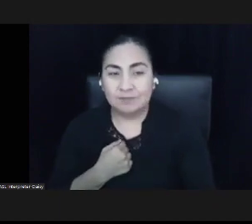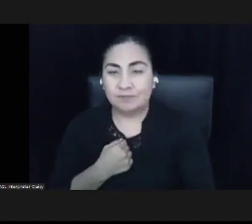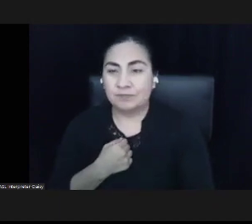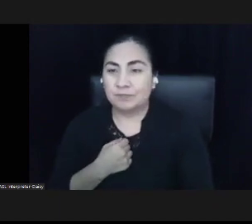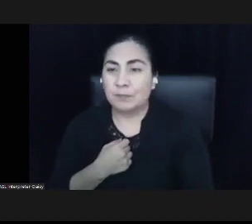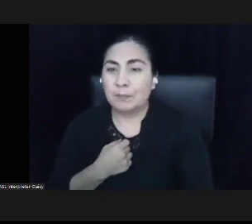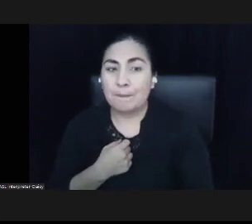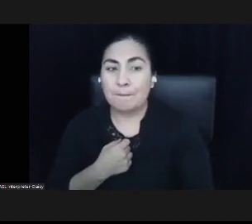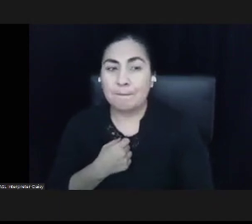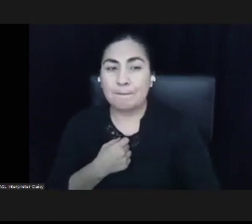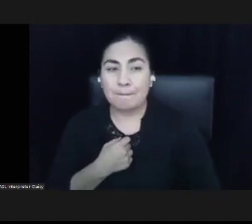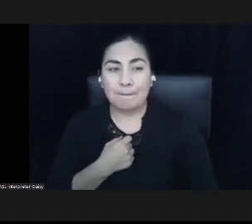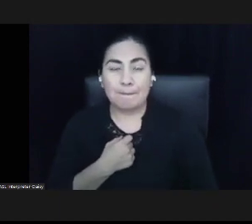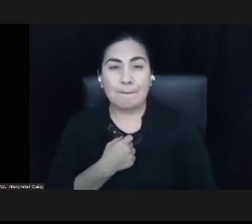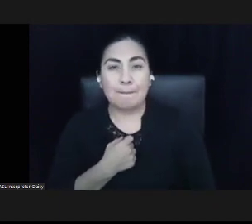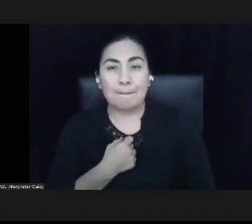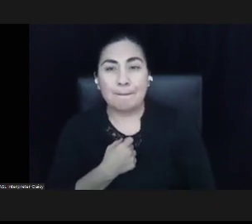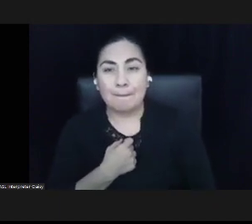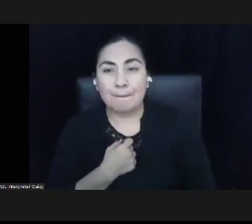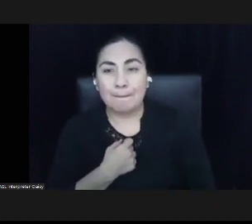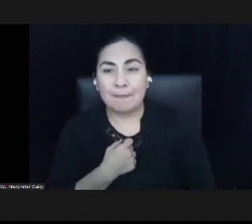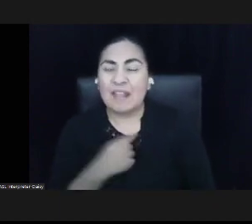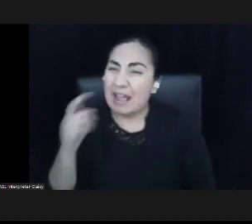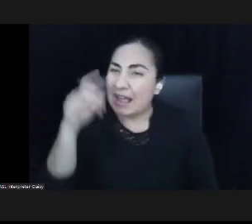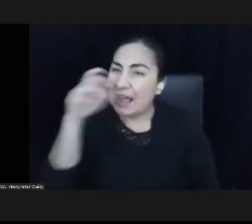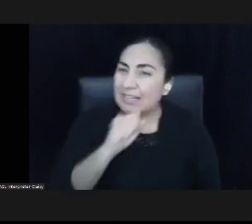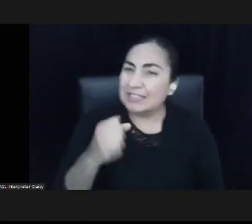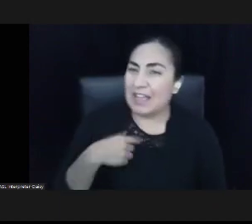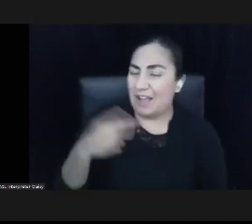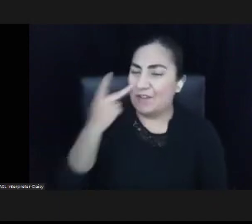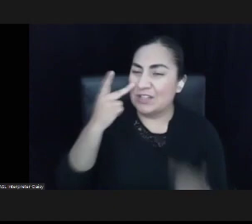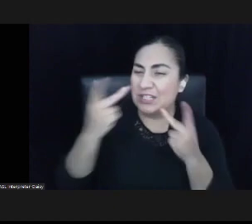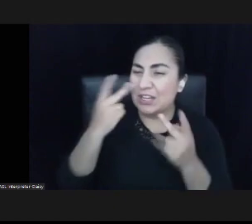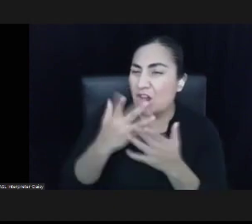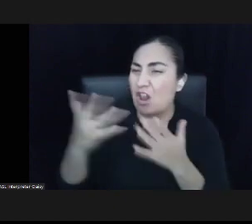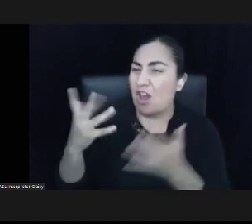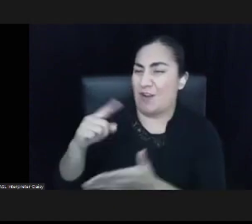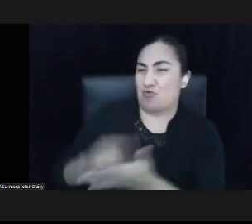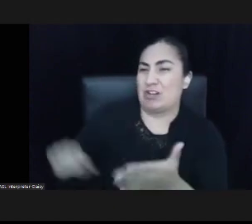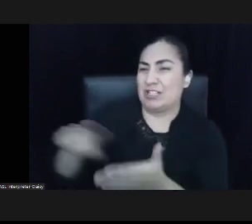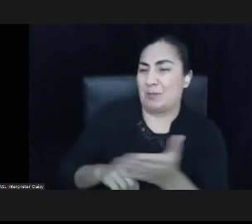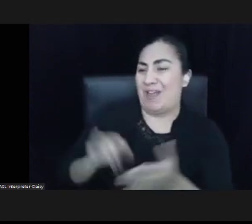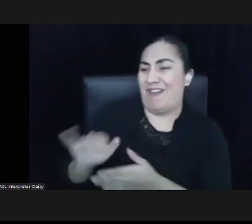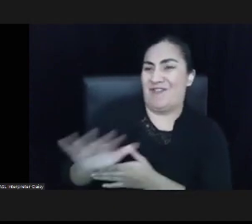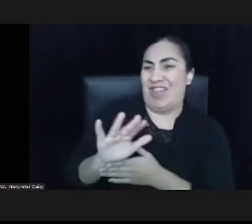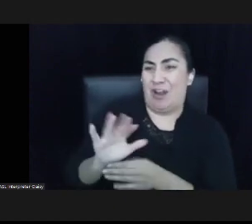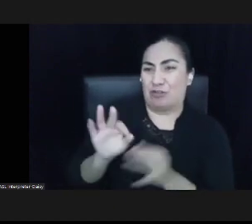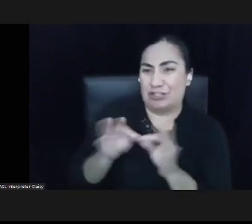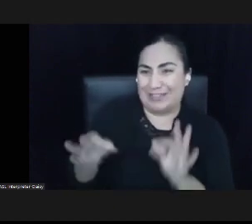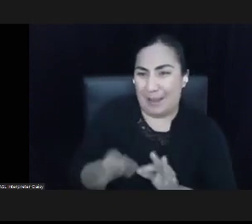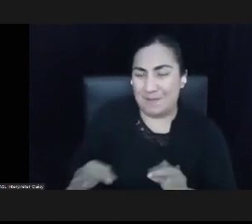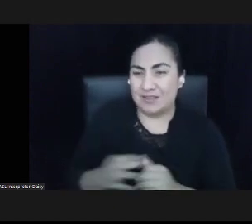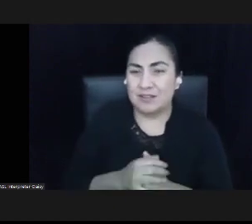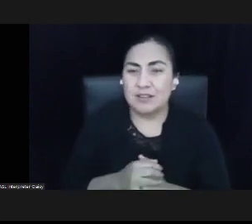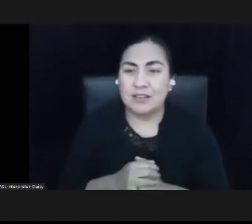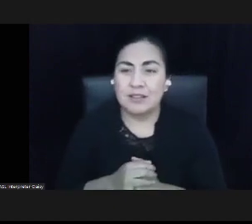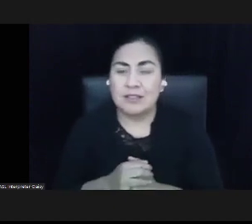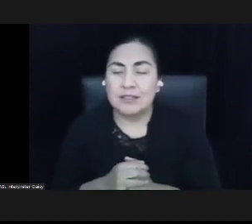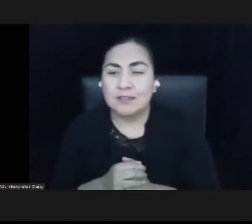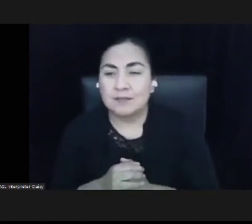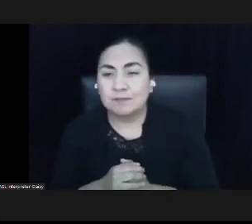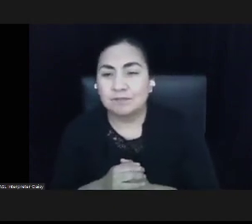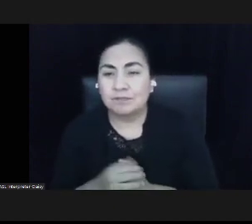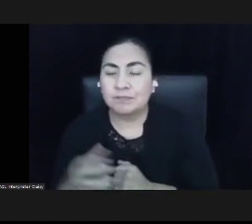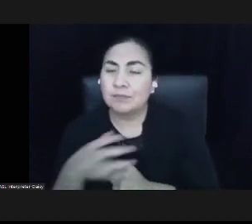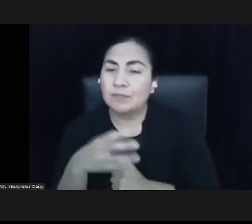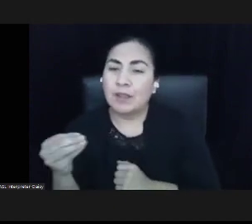haven't, I guess, you know, I've seen a lot of criticism of the statement. And I think the last thing I saw someone talking about was